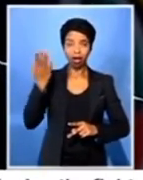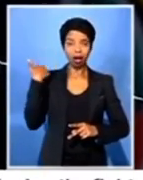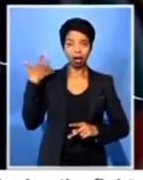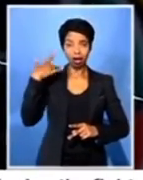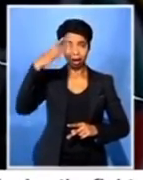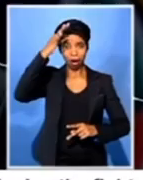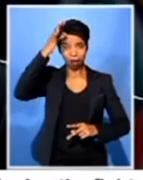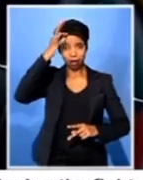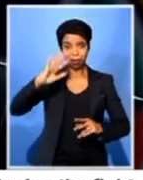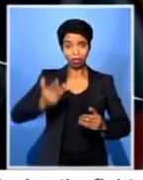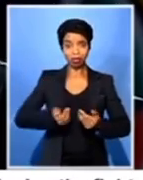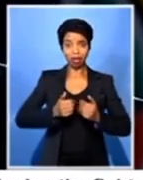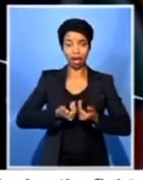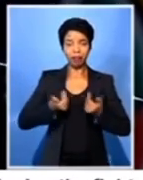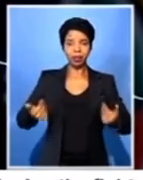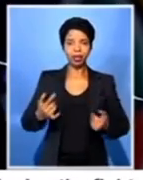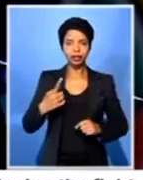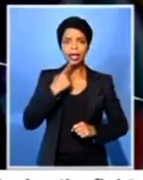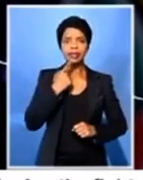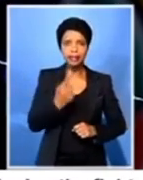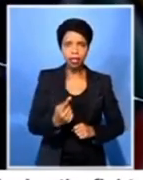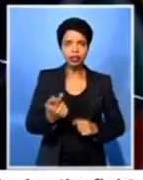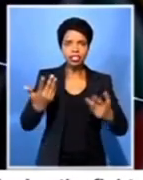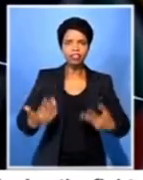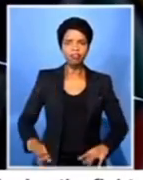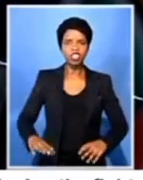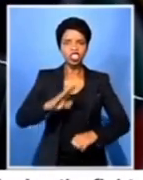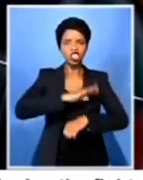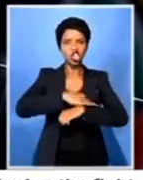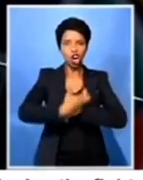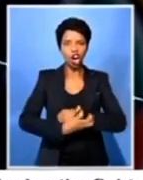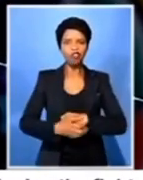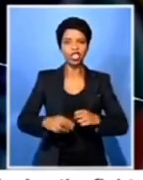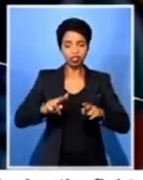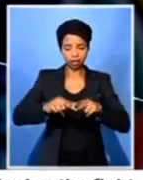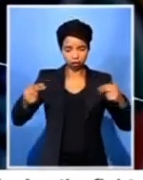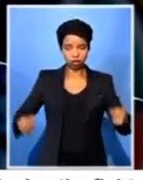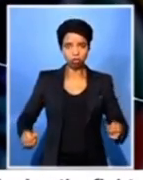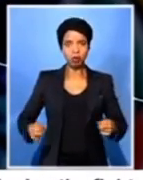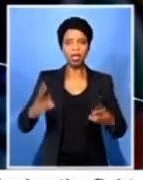press conference, you are not part of them, they are here today.